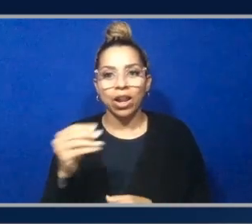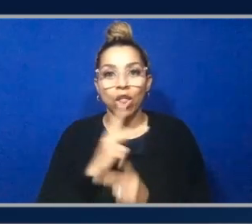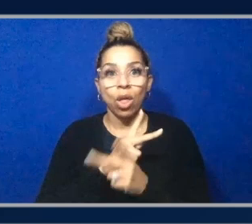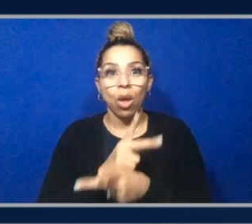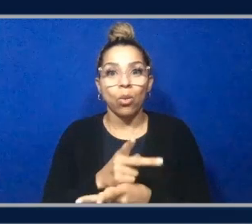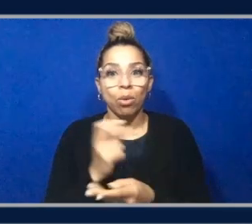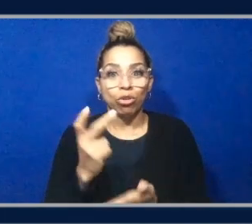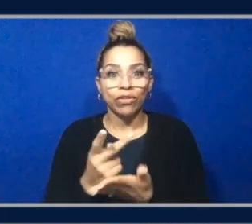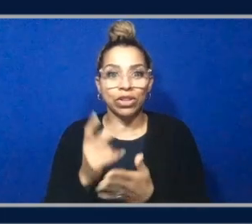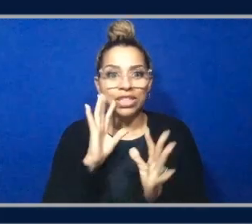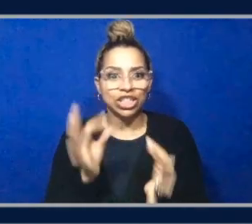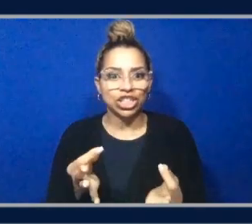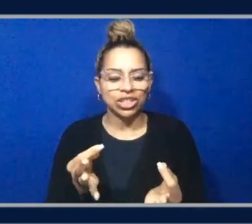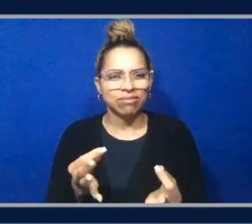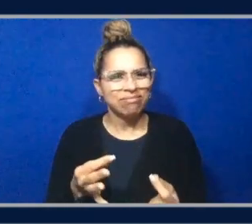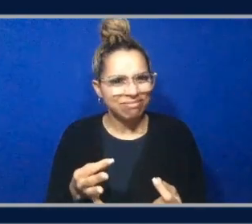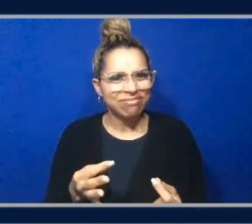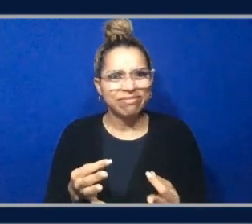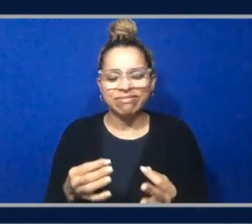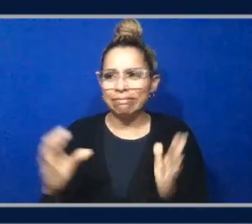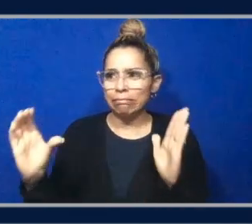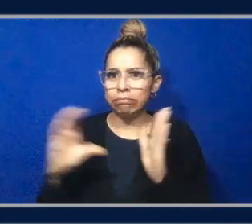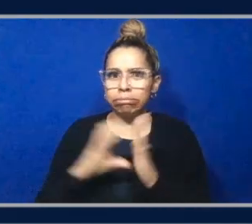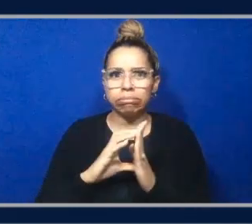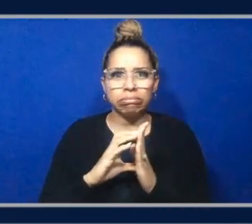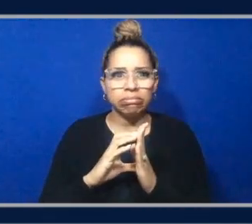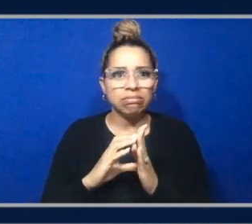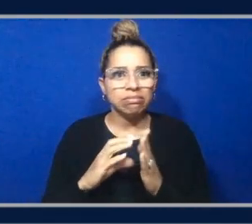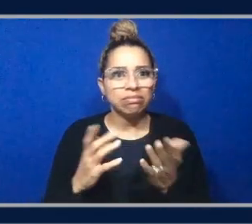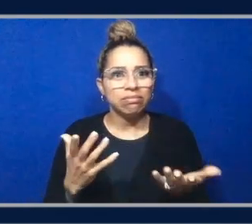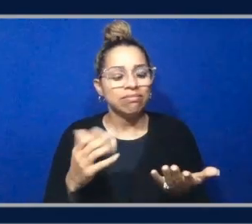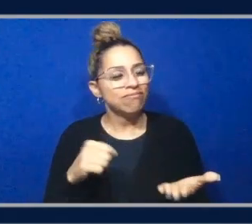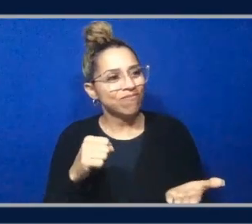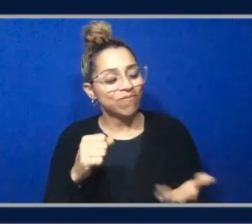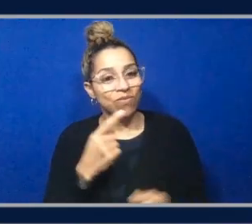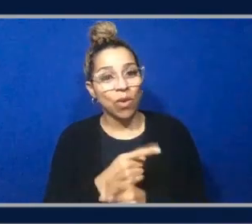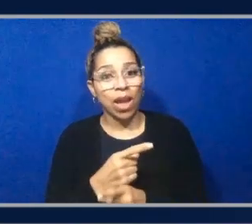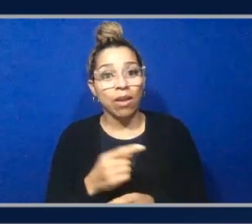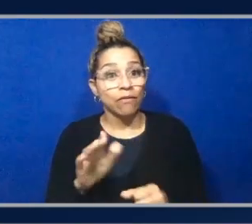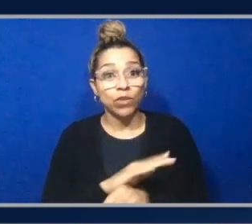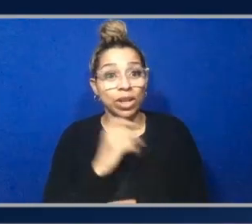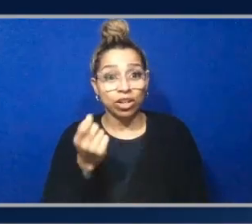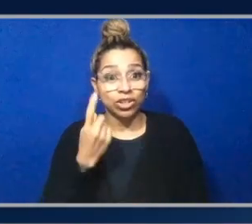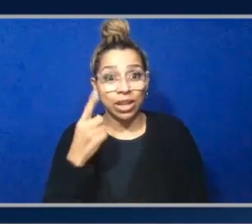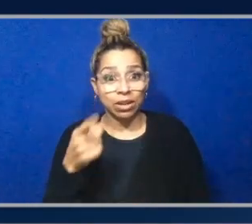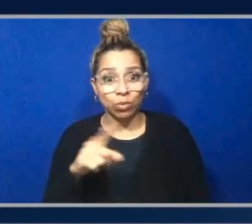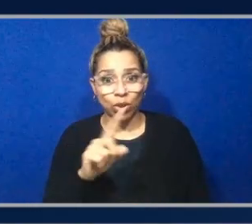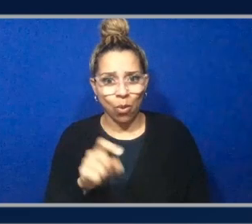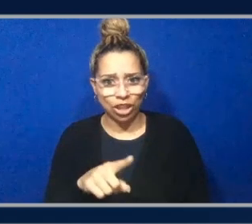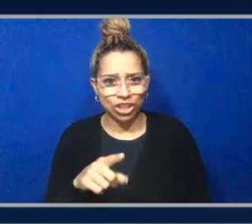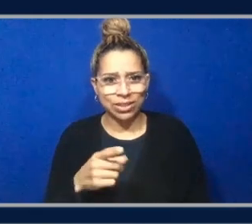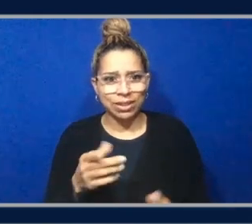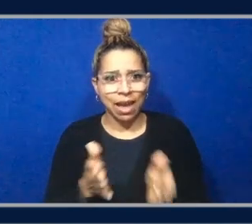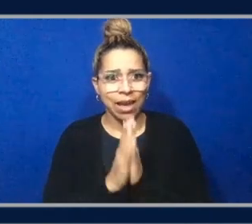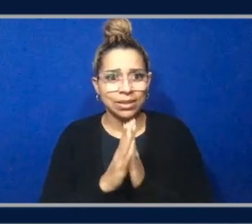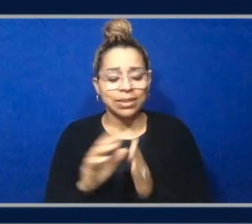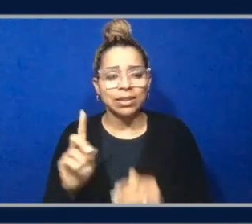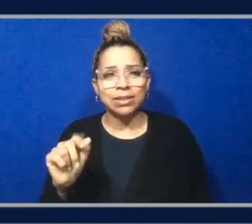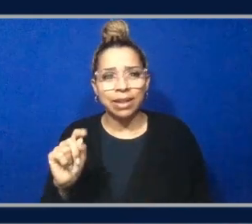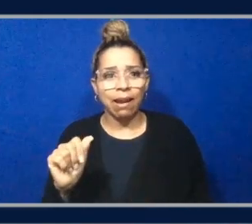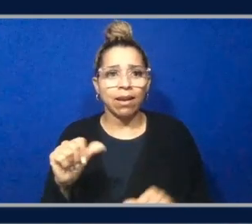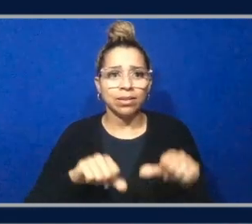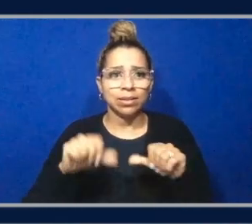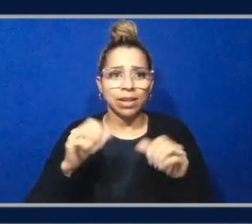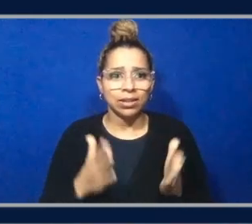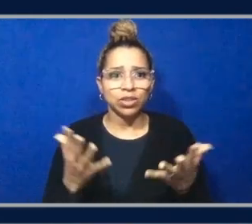Yeah. Yeah. So, but here's like one of the key points of the question, because like you're fully understanding what the question is asking by saying, that's right. data scientist wants to deploy a